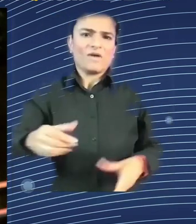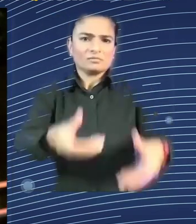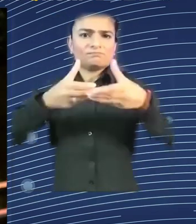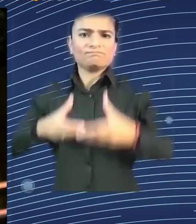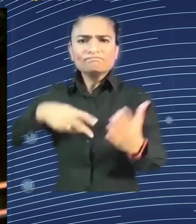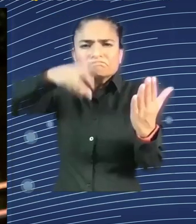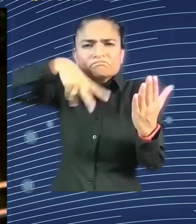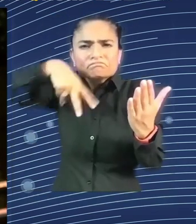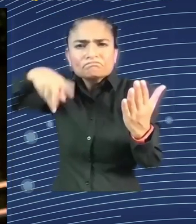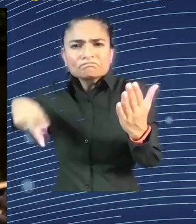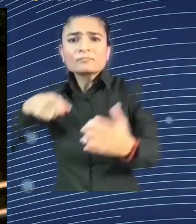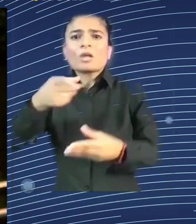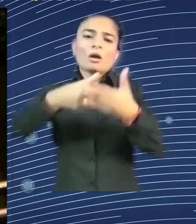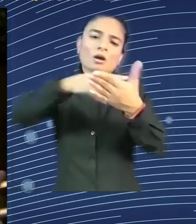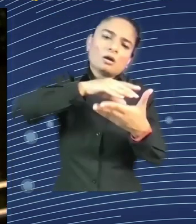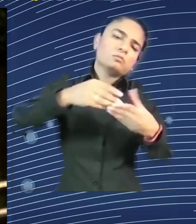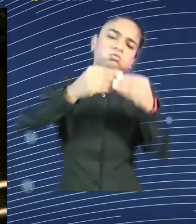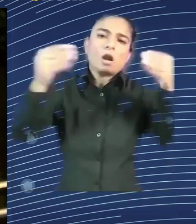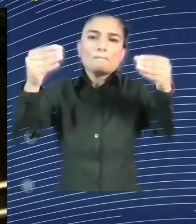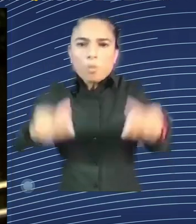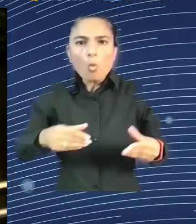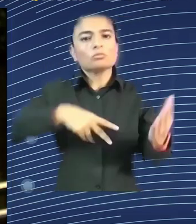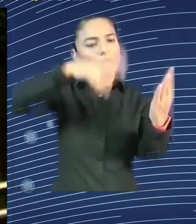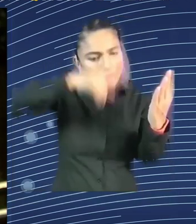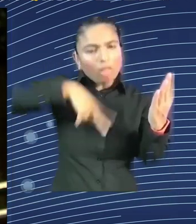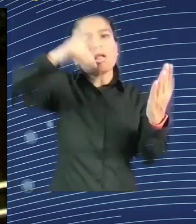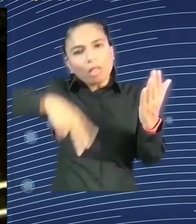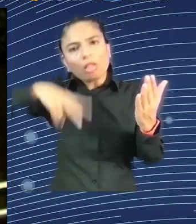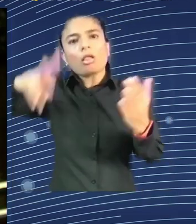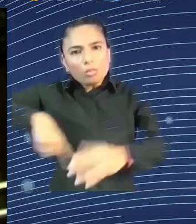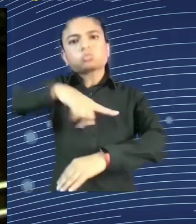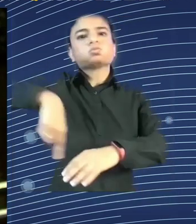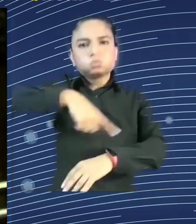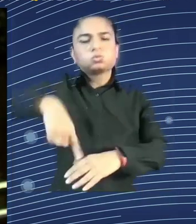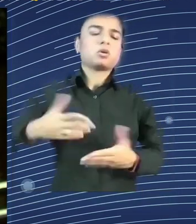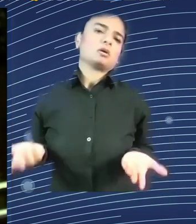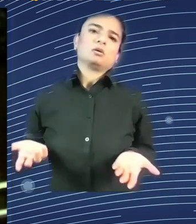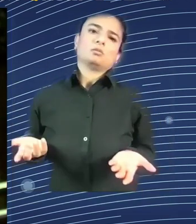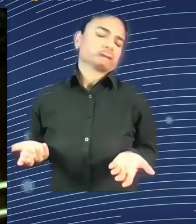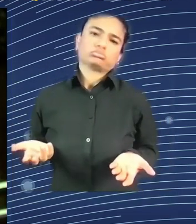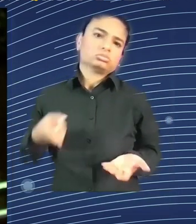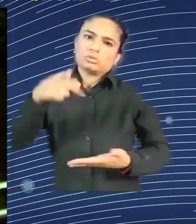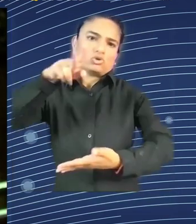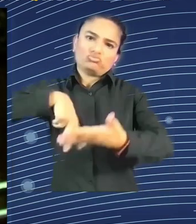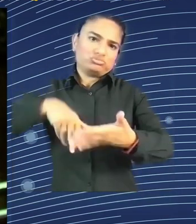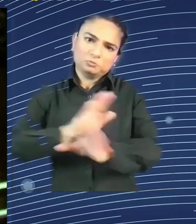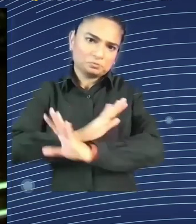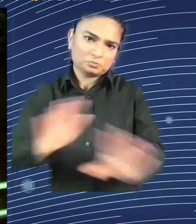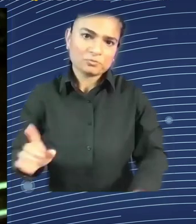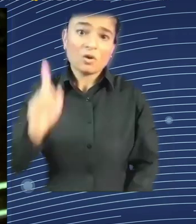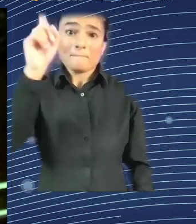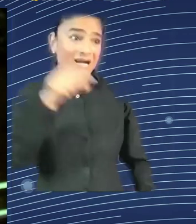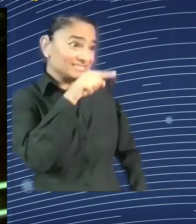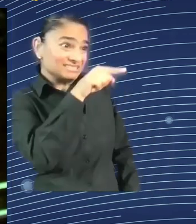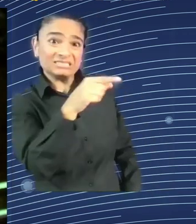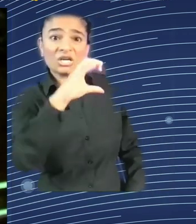read it, because ChatGPT will summarize it into a few pages. So this is something, really, which